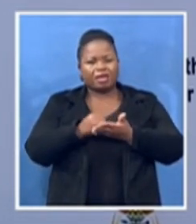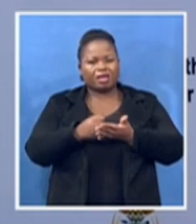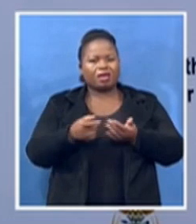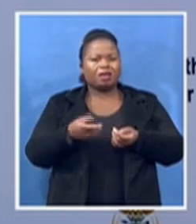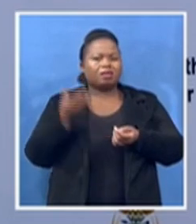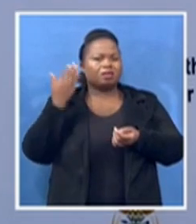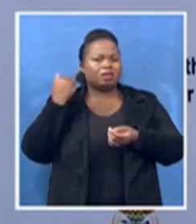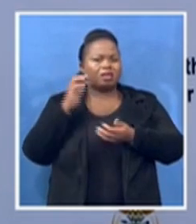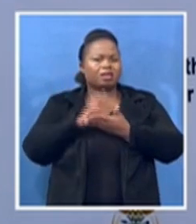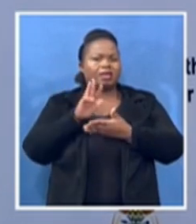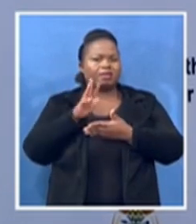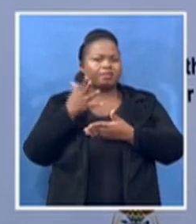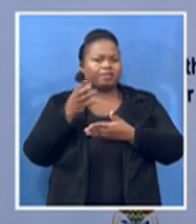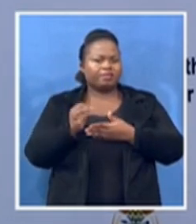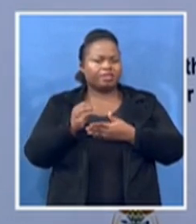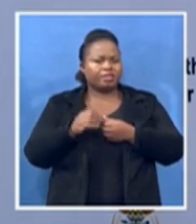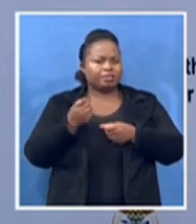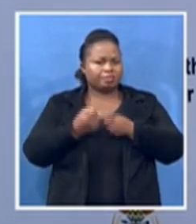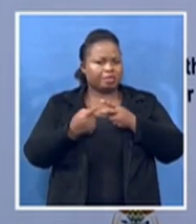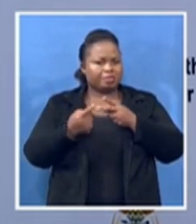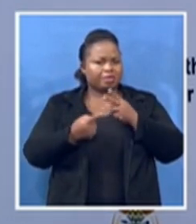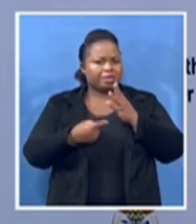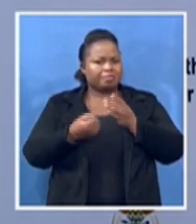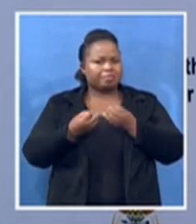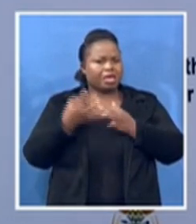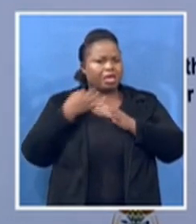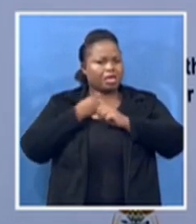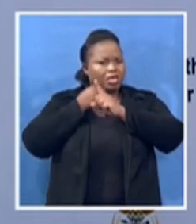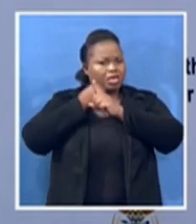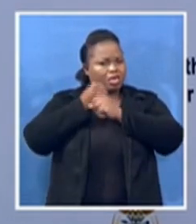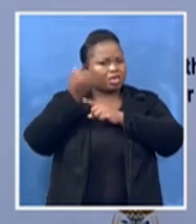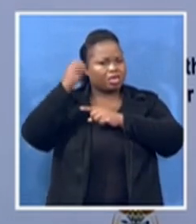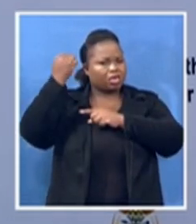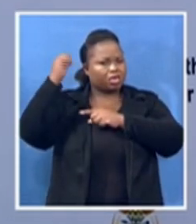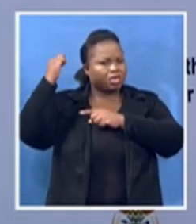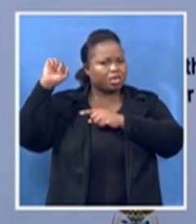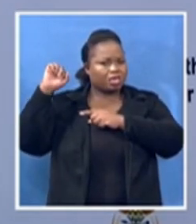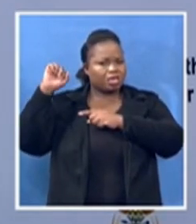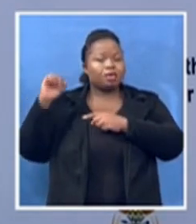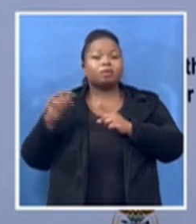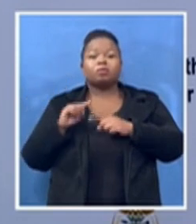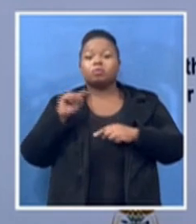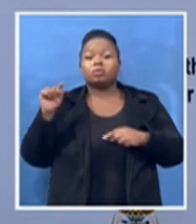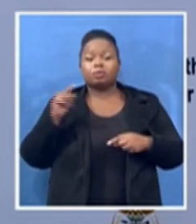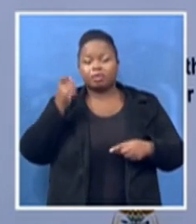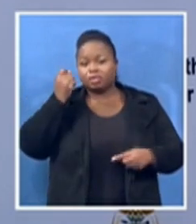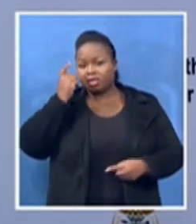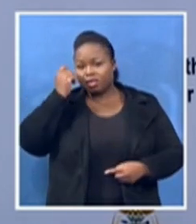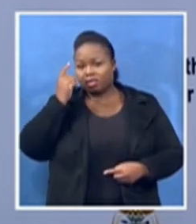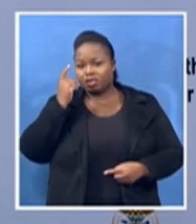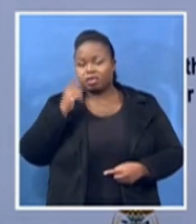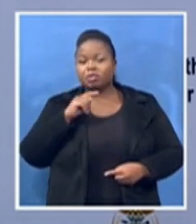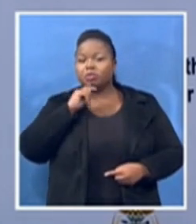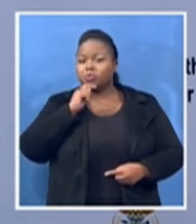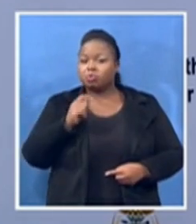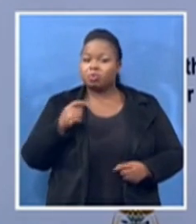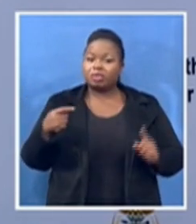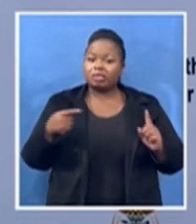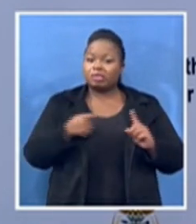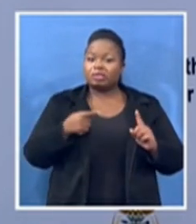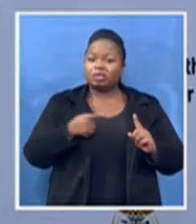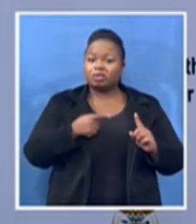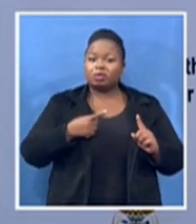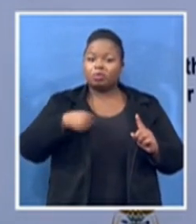To understand the figure we are conversing about today